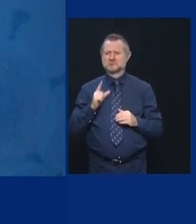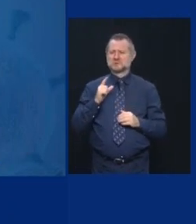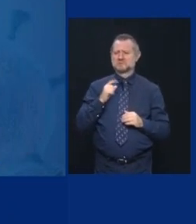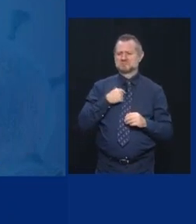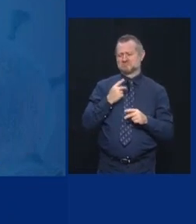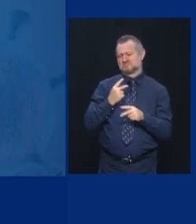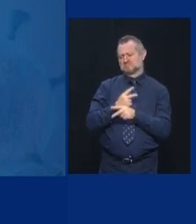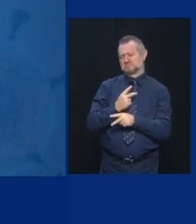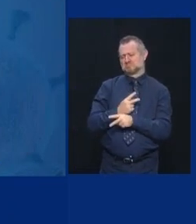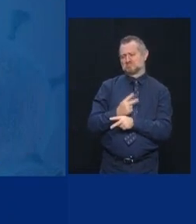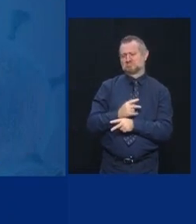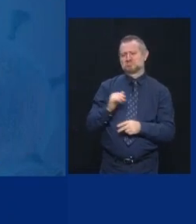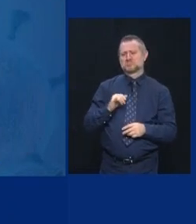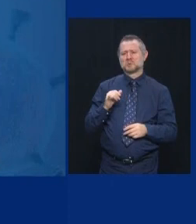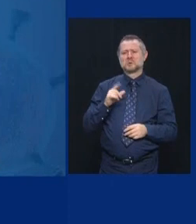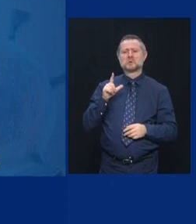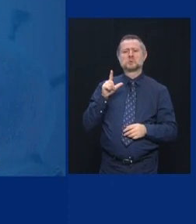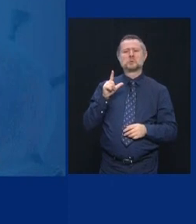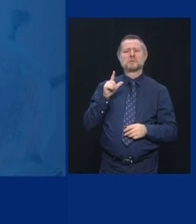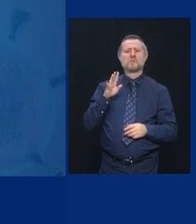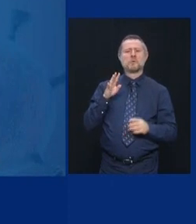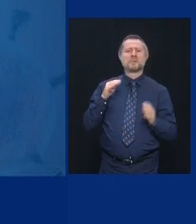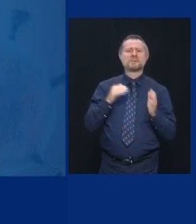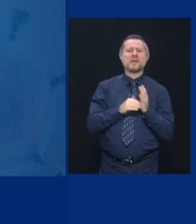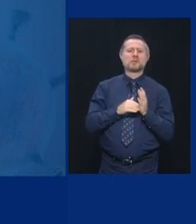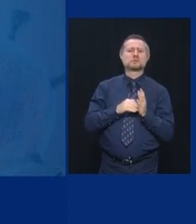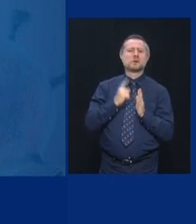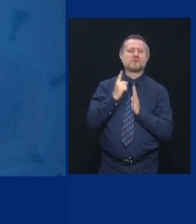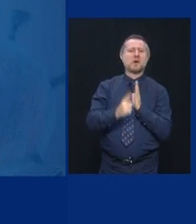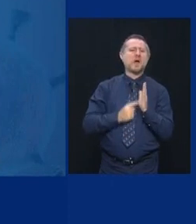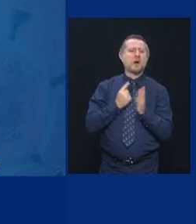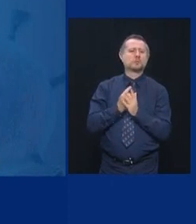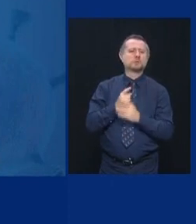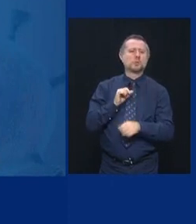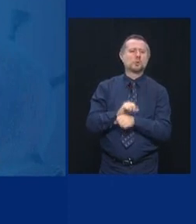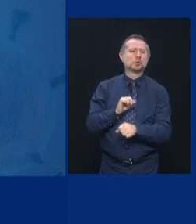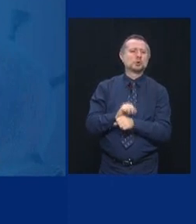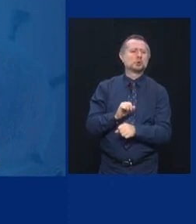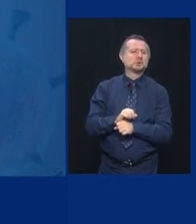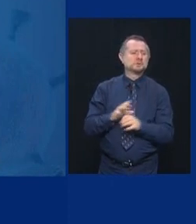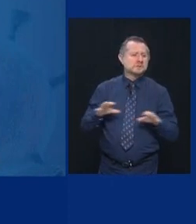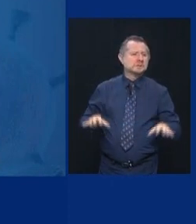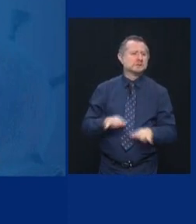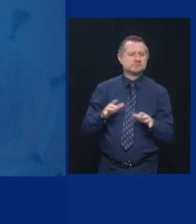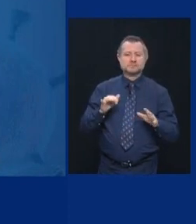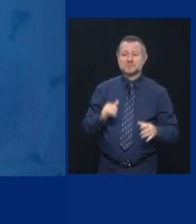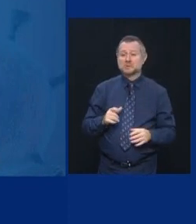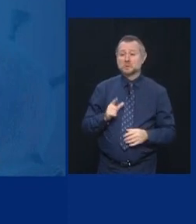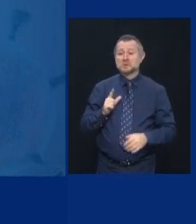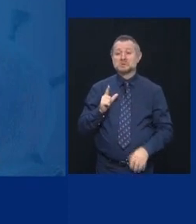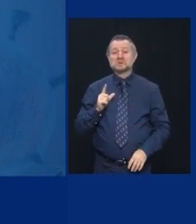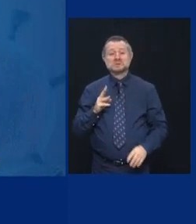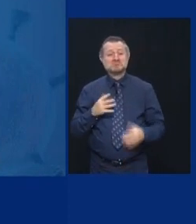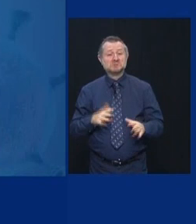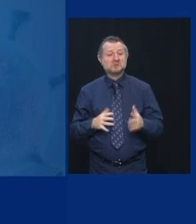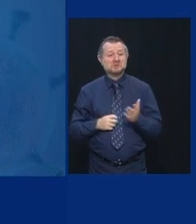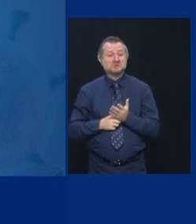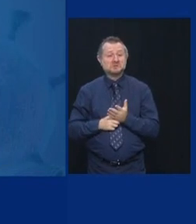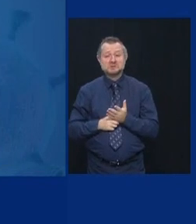personnel hours. 24,000 personnel hours, you only did 26 enforcement actions?